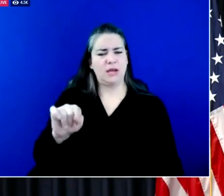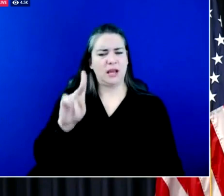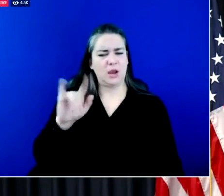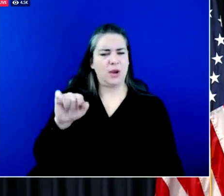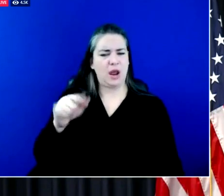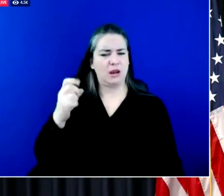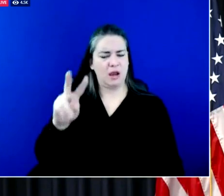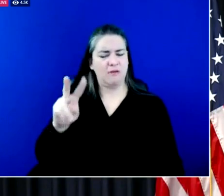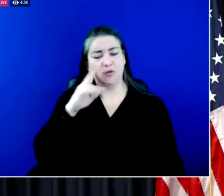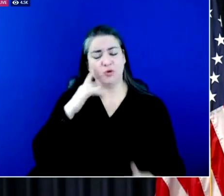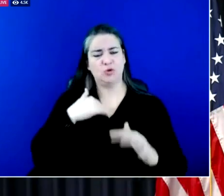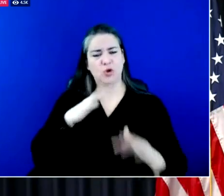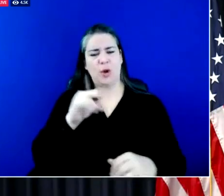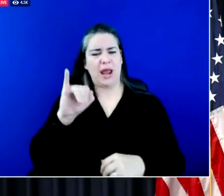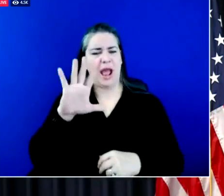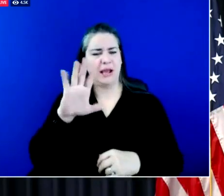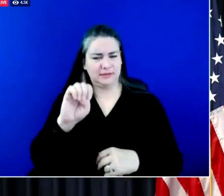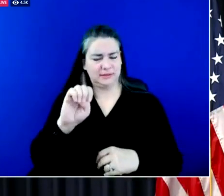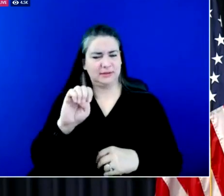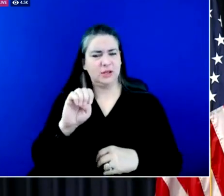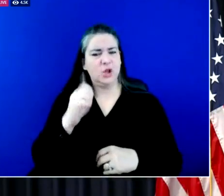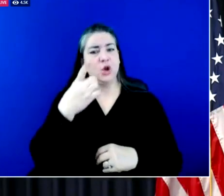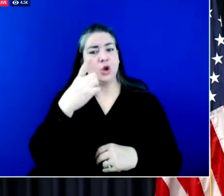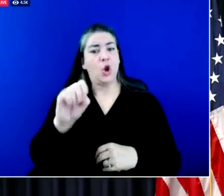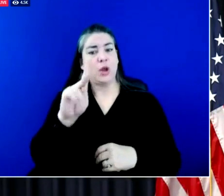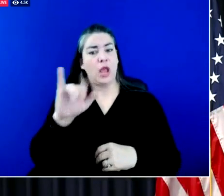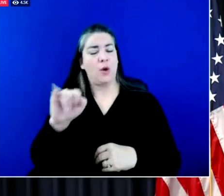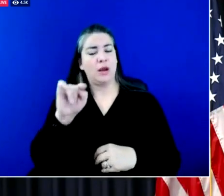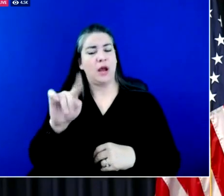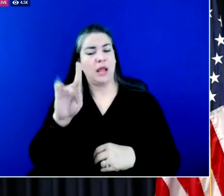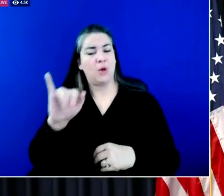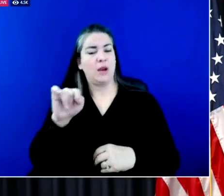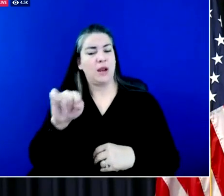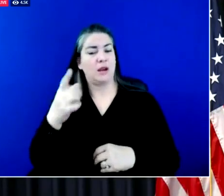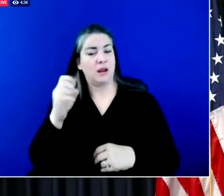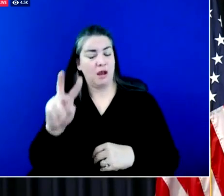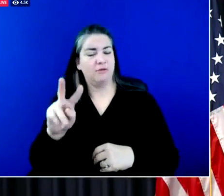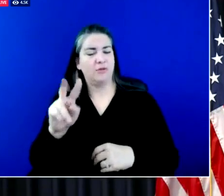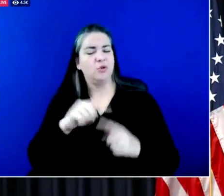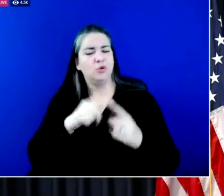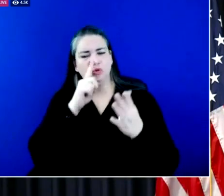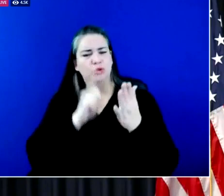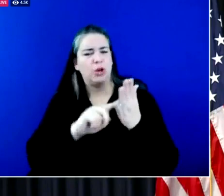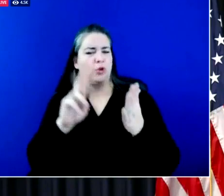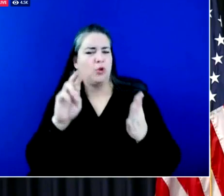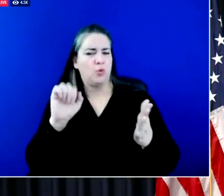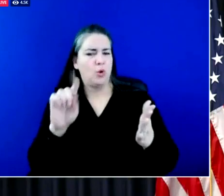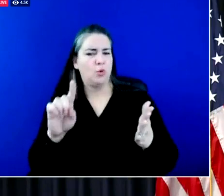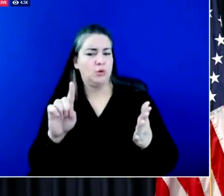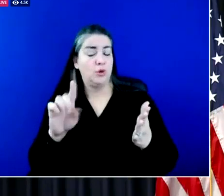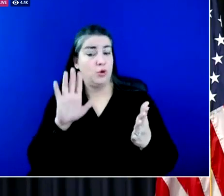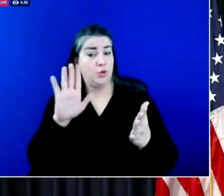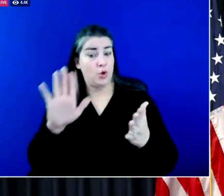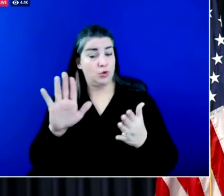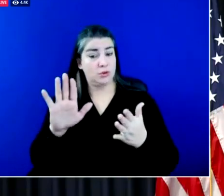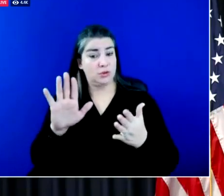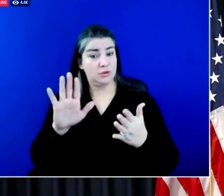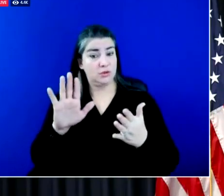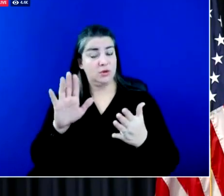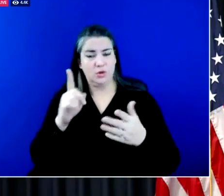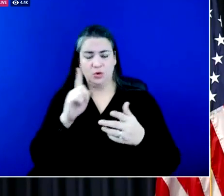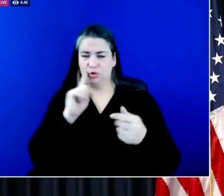ice resources and goky.ky.gov to check road conditions. Those conditions are changing rapidly.